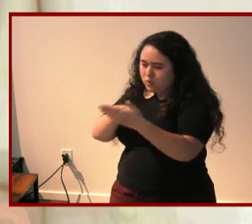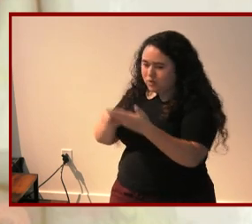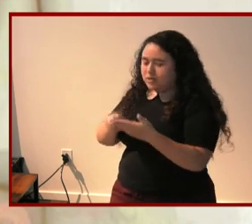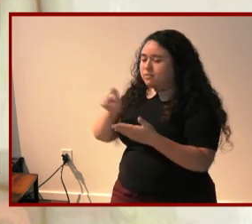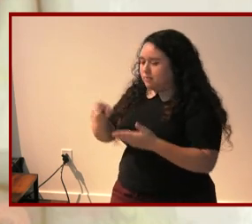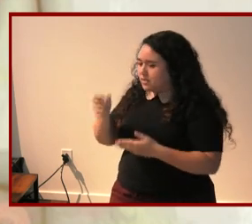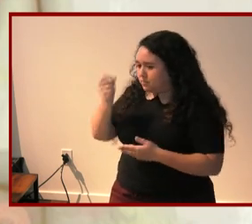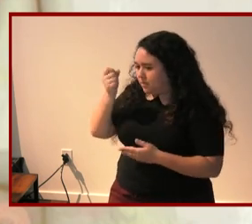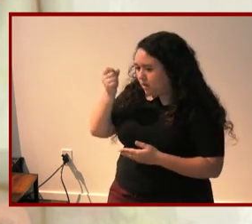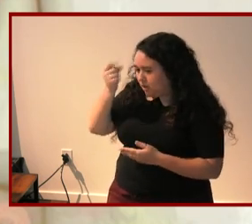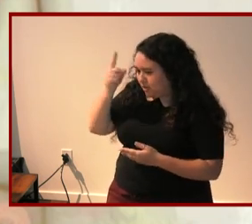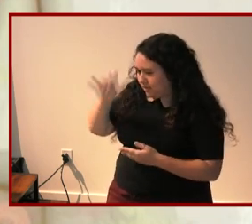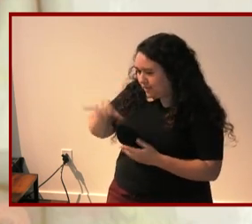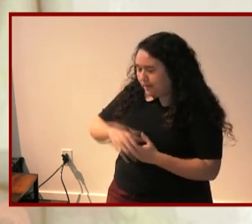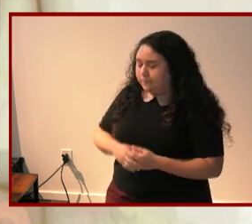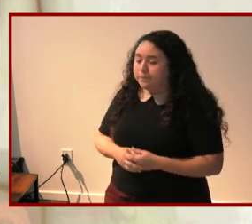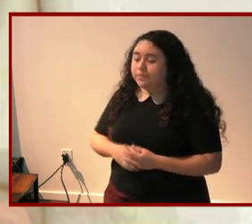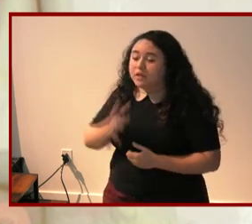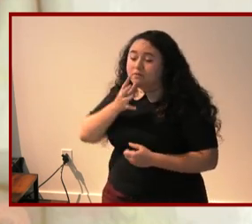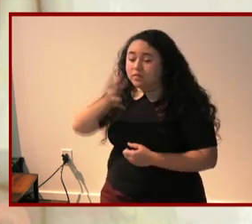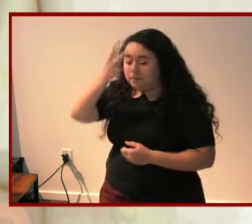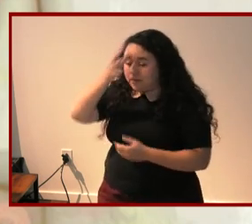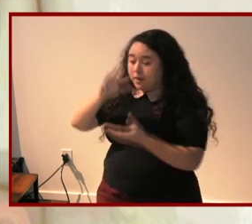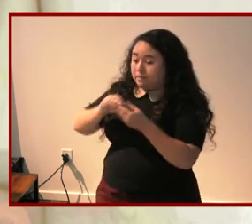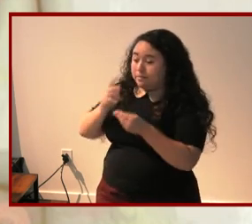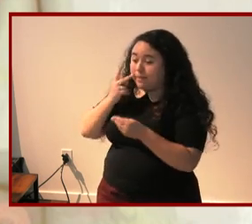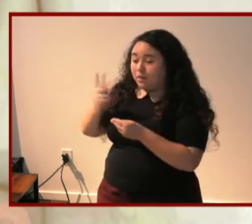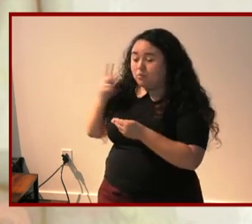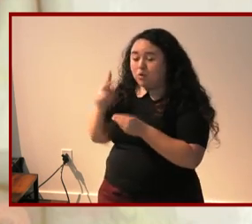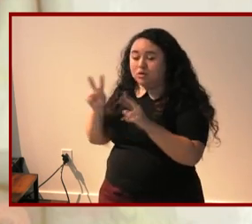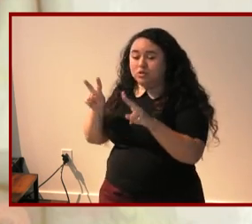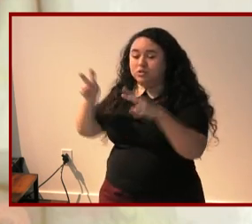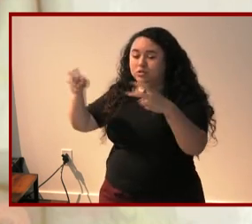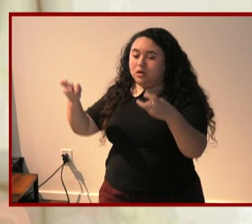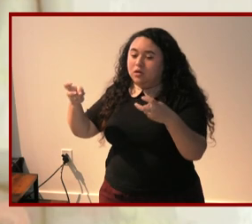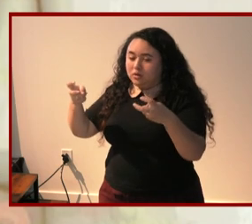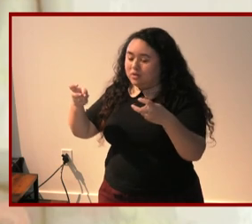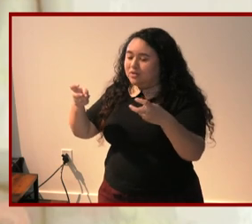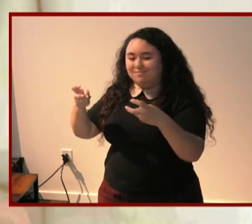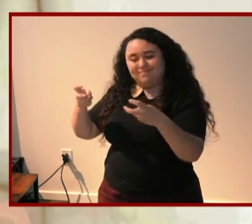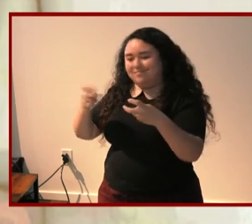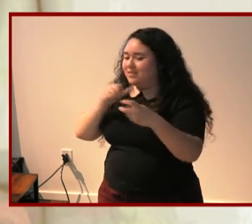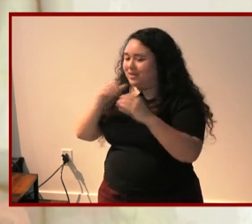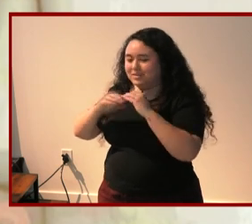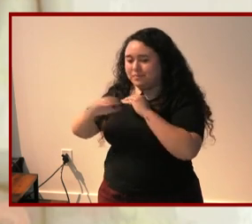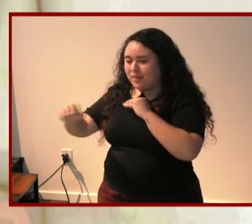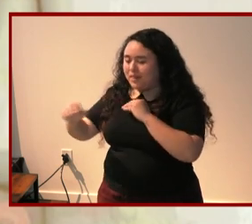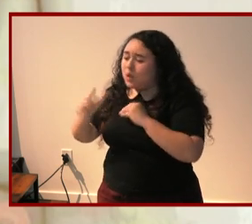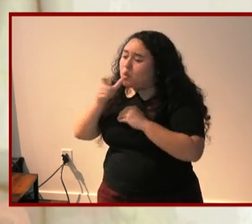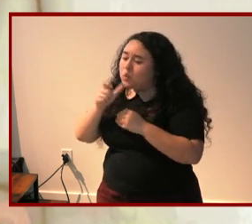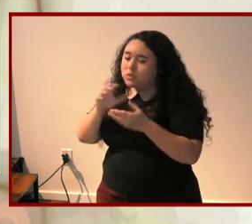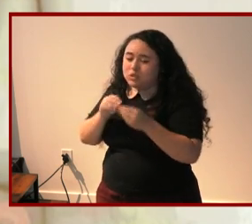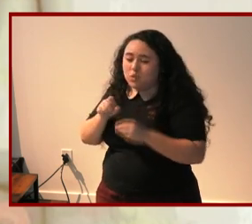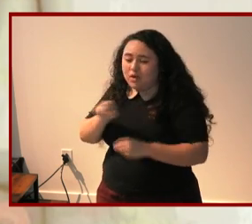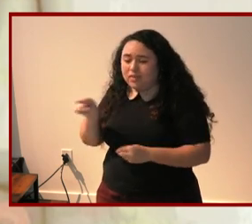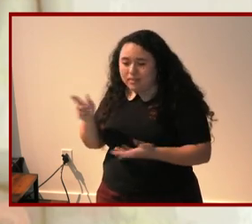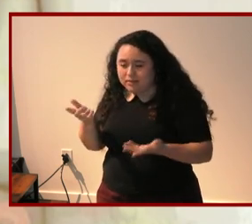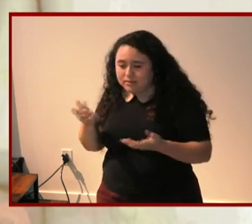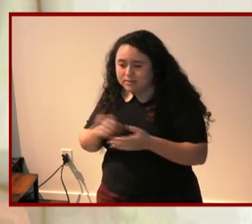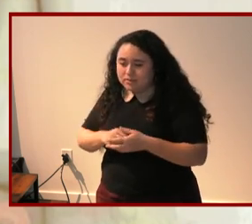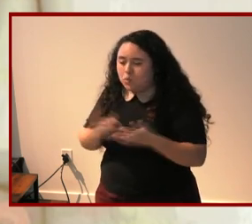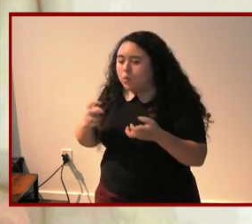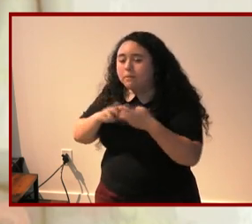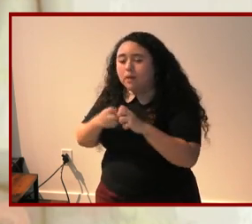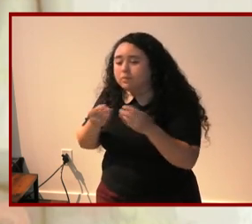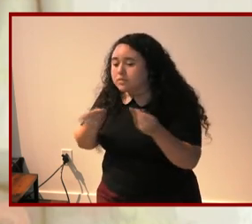the tensions produced by the parental memoir genre events its fundamental instability whose stories are these what problems do